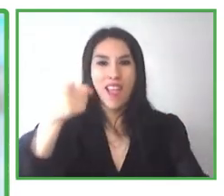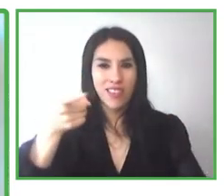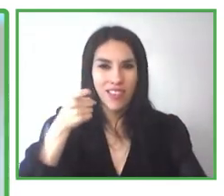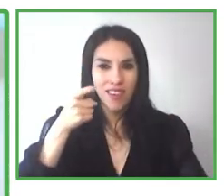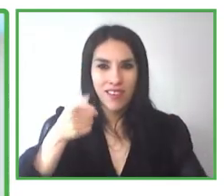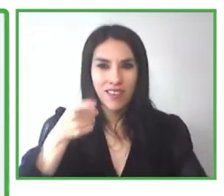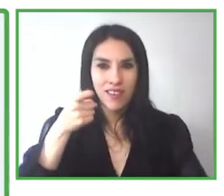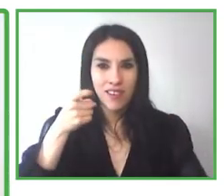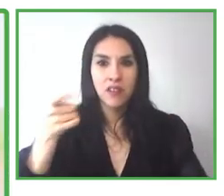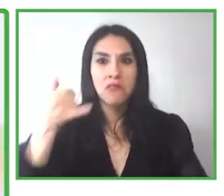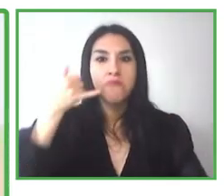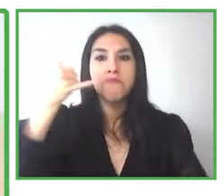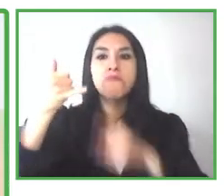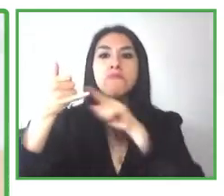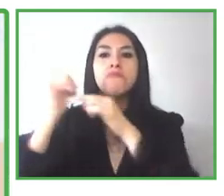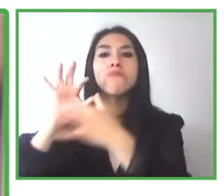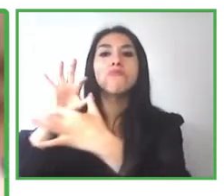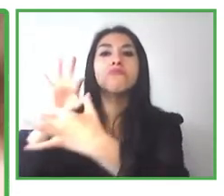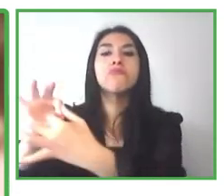my app.